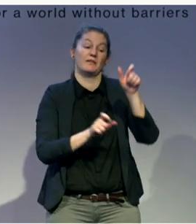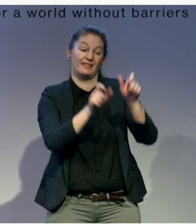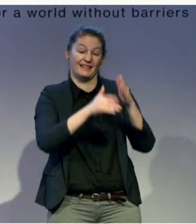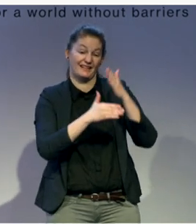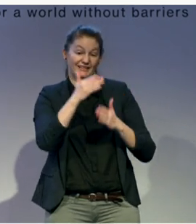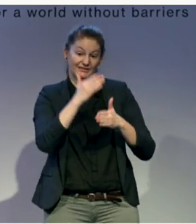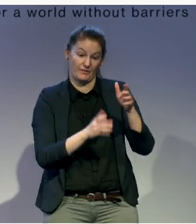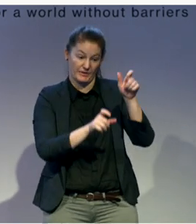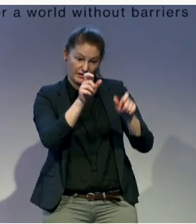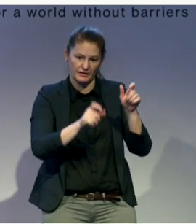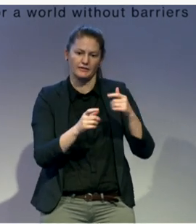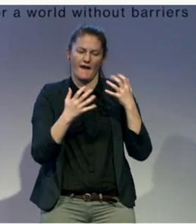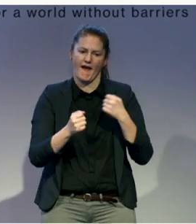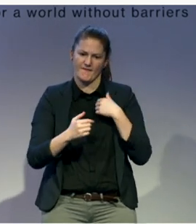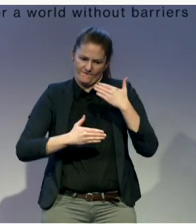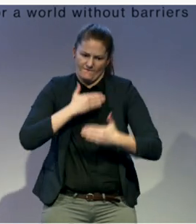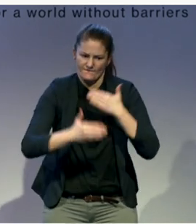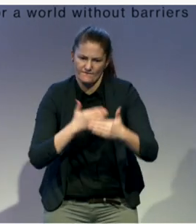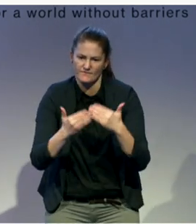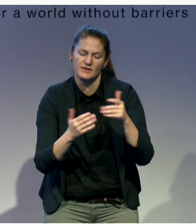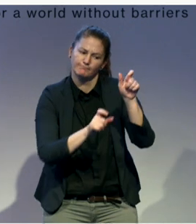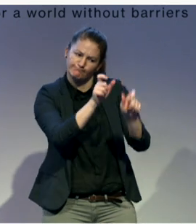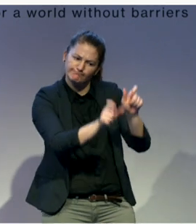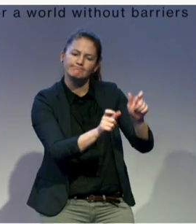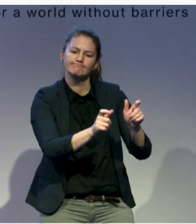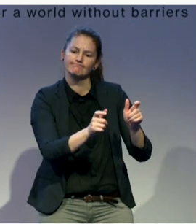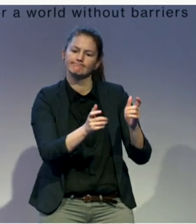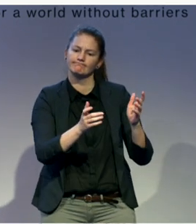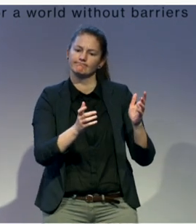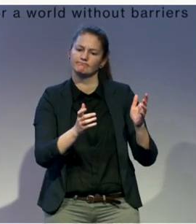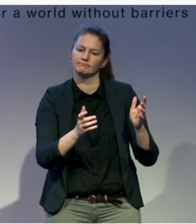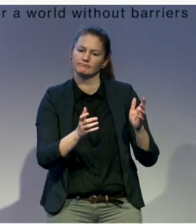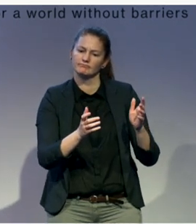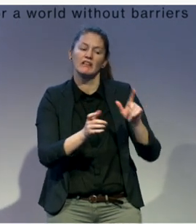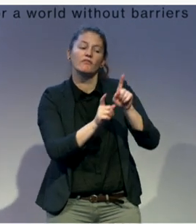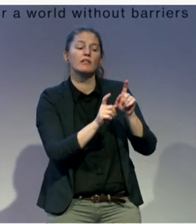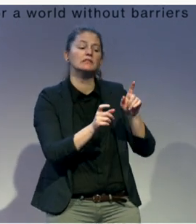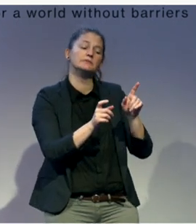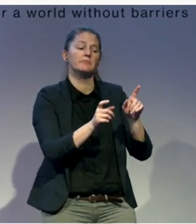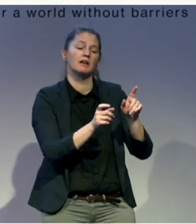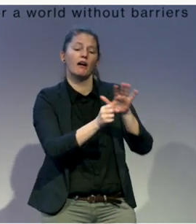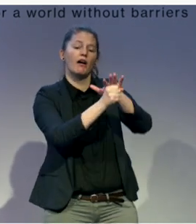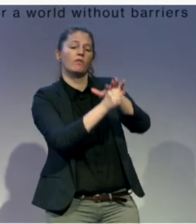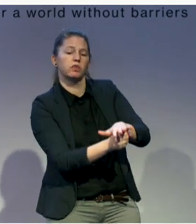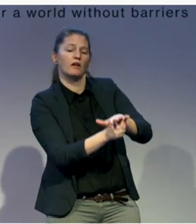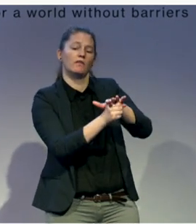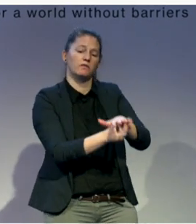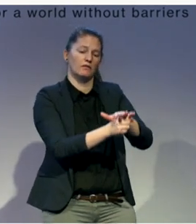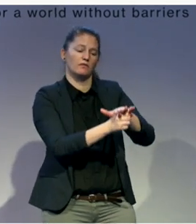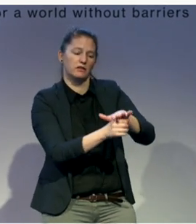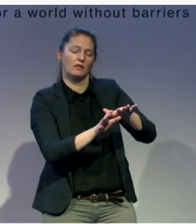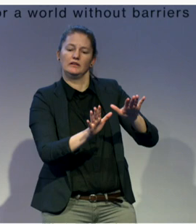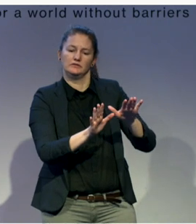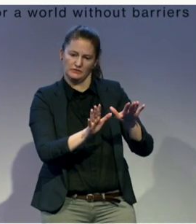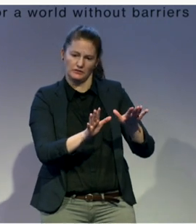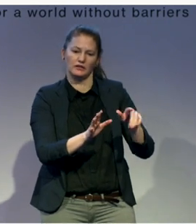kept under the saddle when the political transformation was going, and when the people engagement was